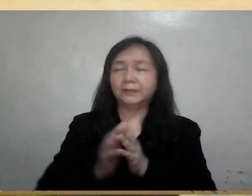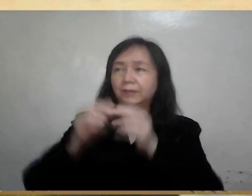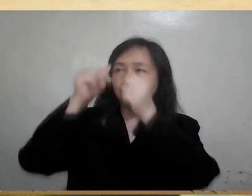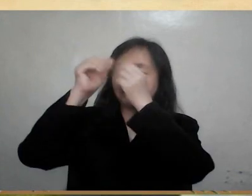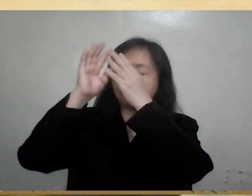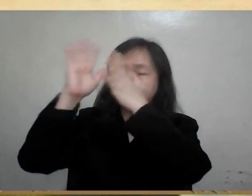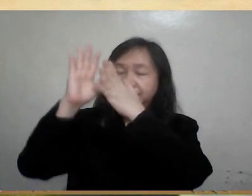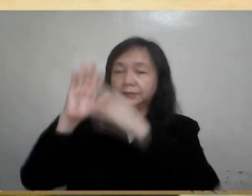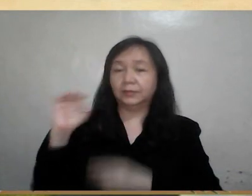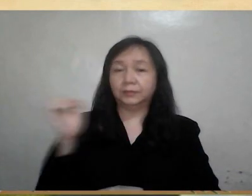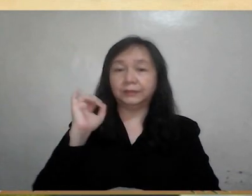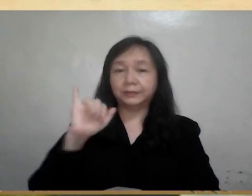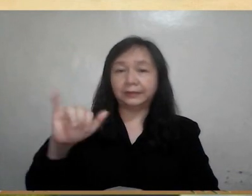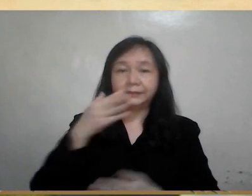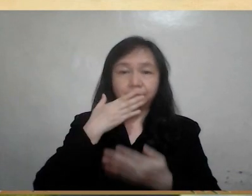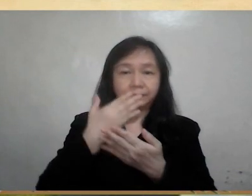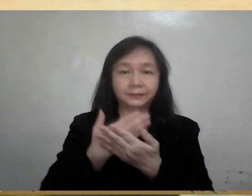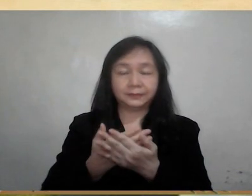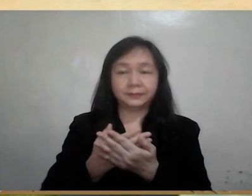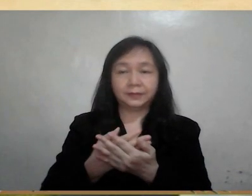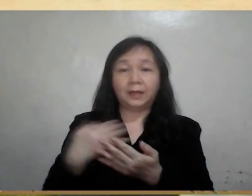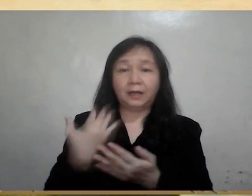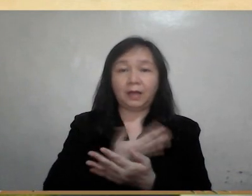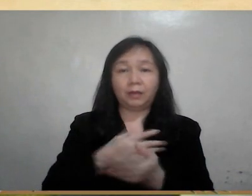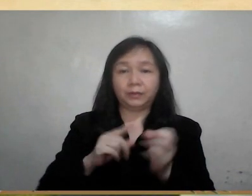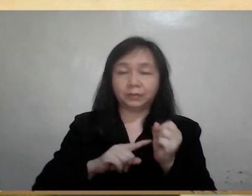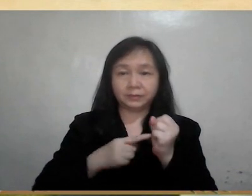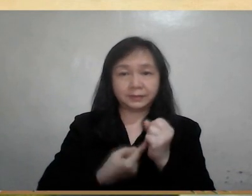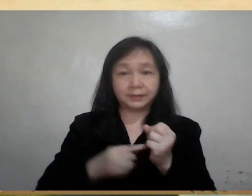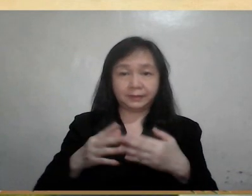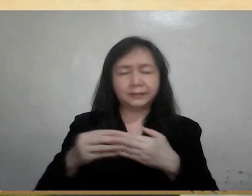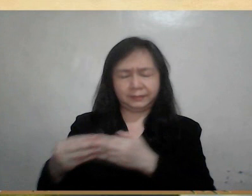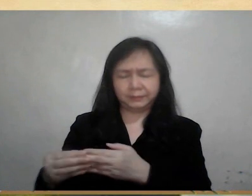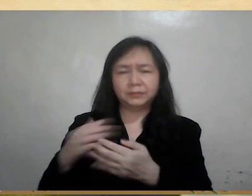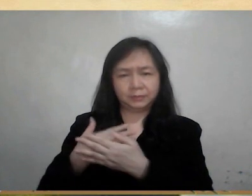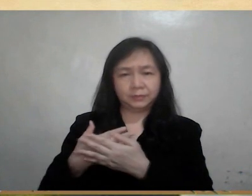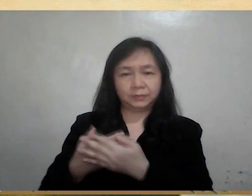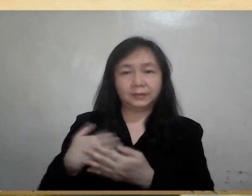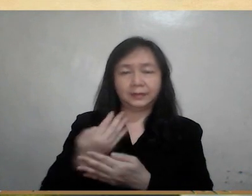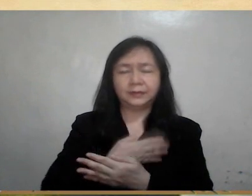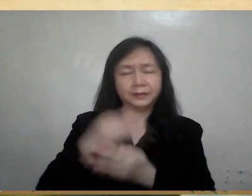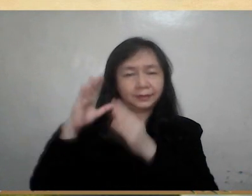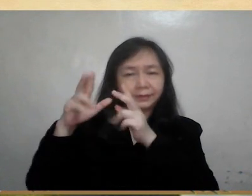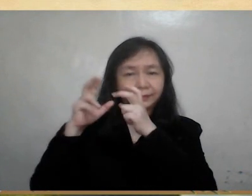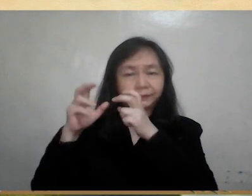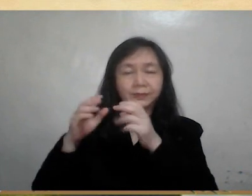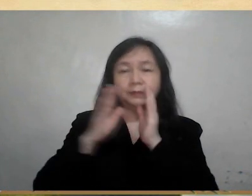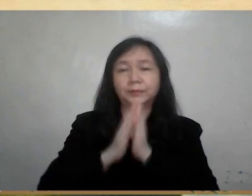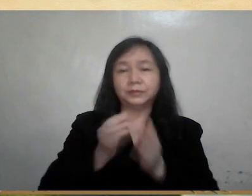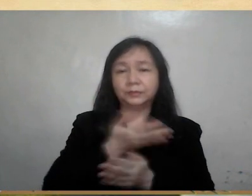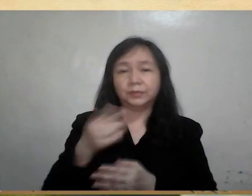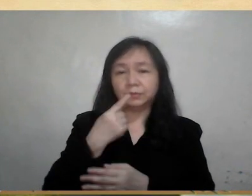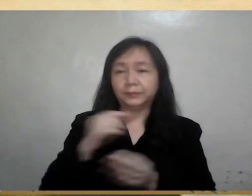Father of everlasting goodness, our origin and guide, be close to us and hear the prayers of